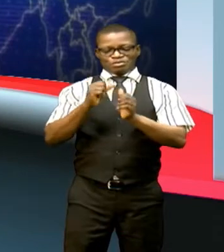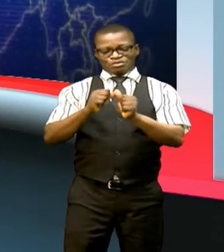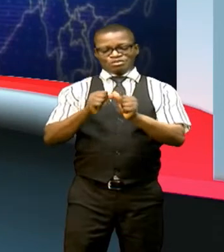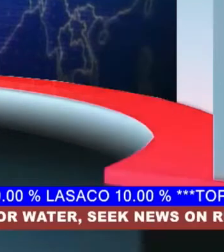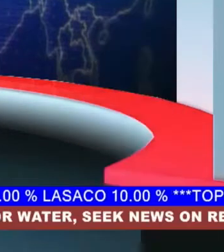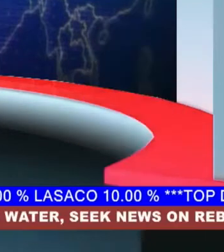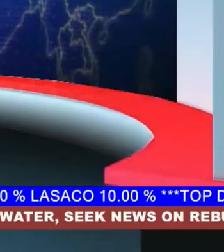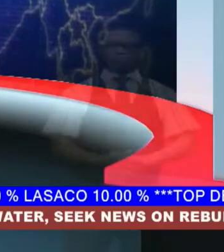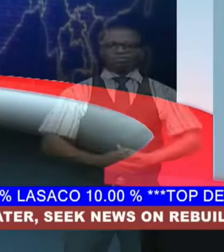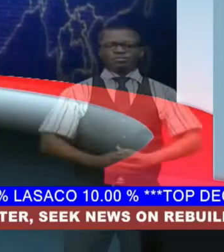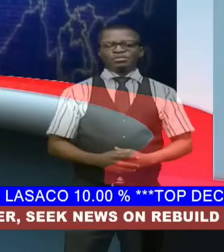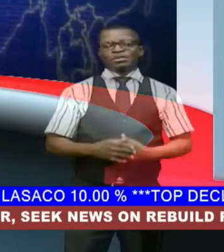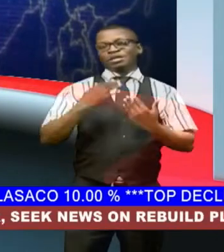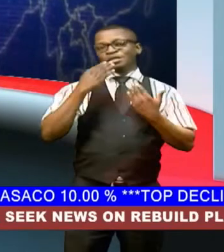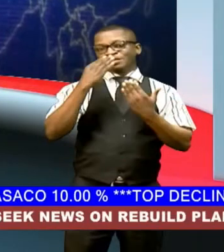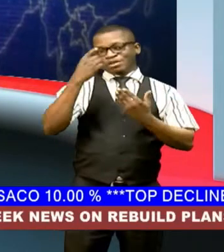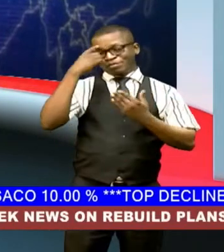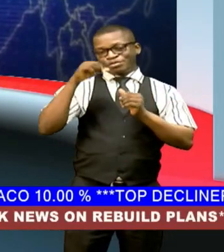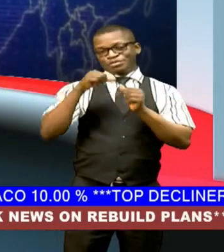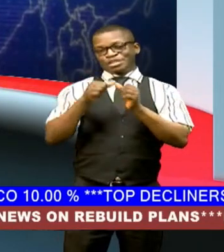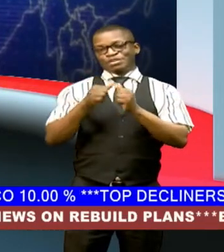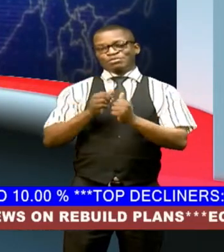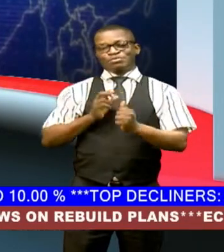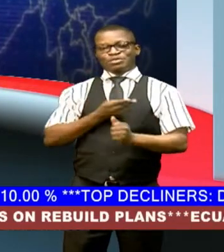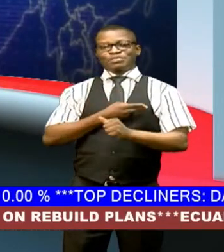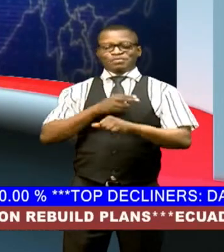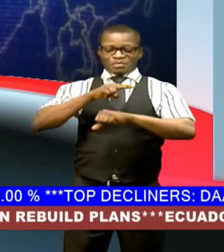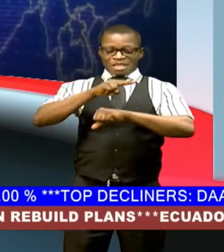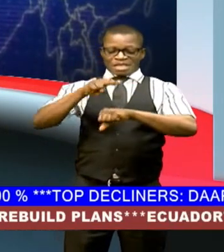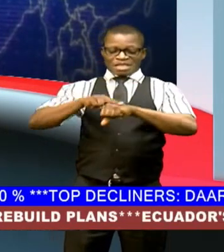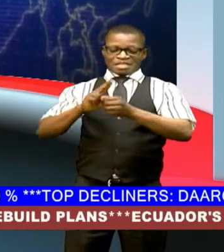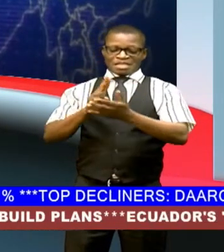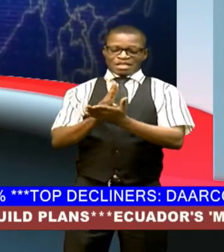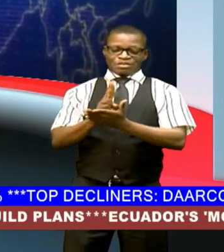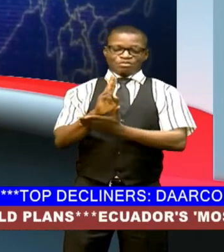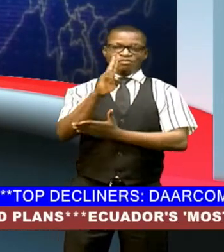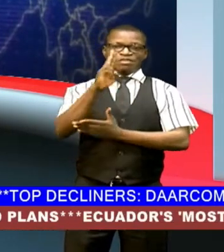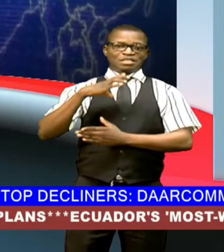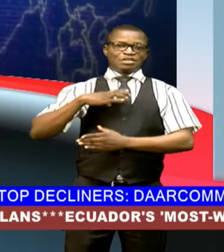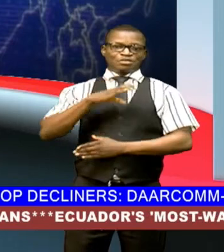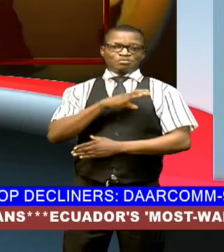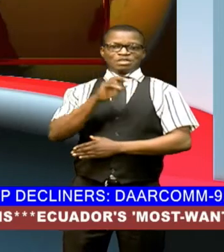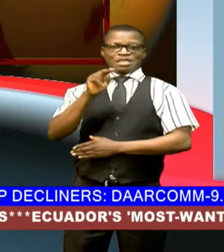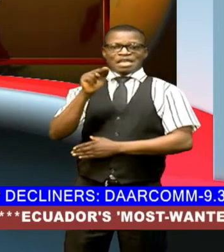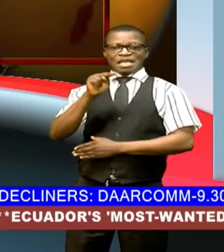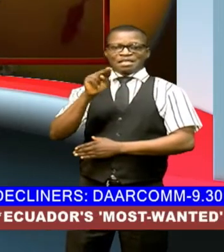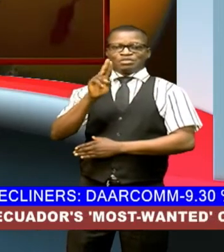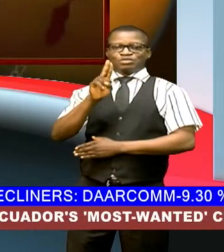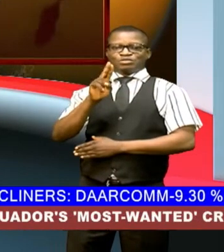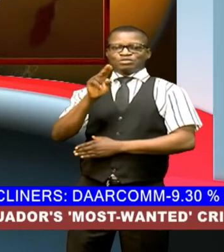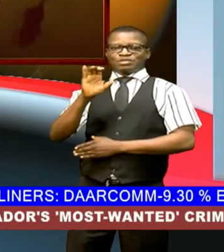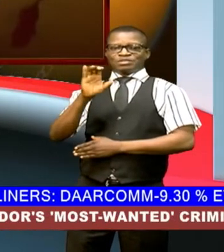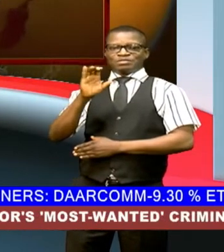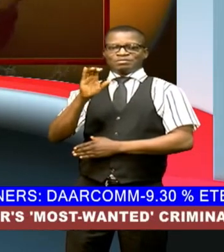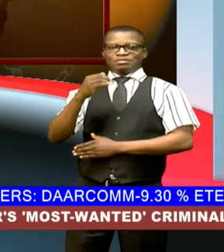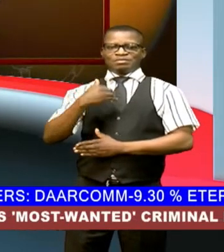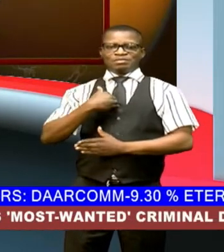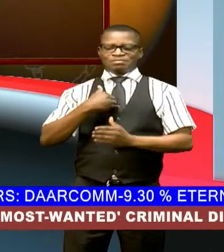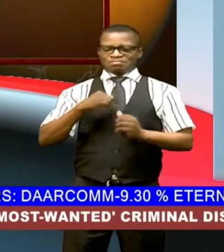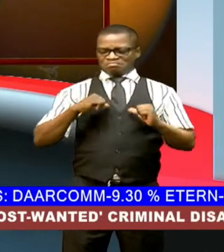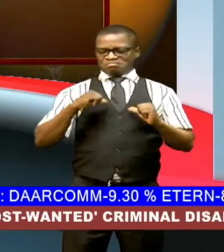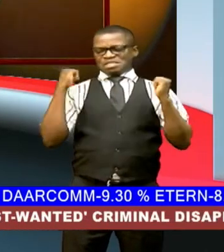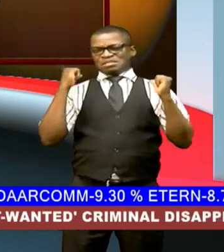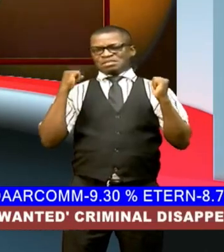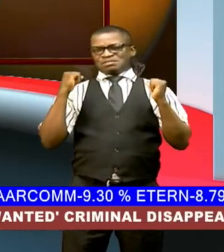thanks for staying with us the national universities commission nuc has refuted news circulating